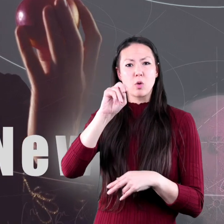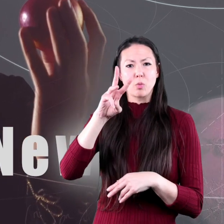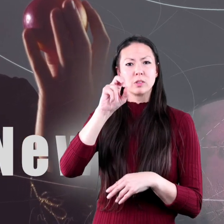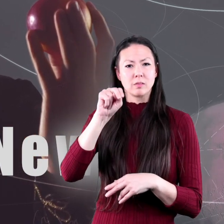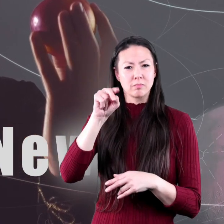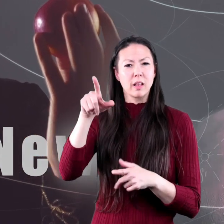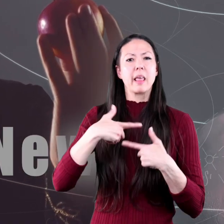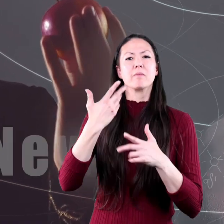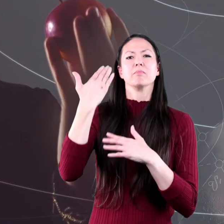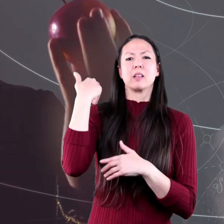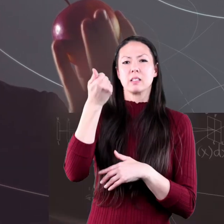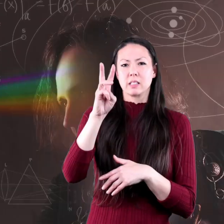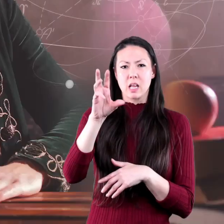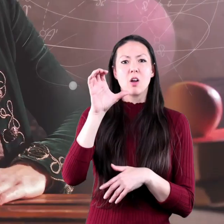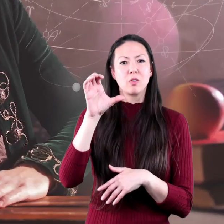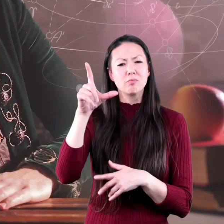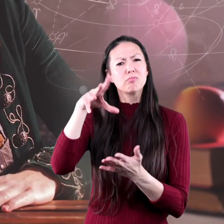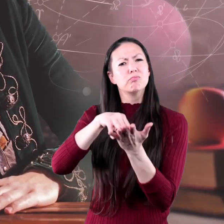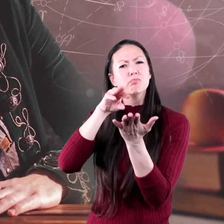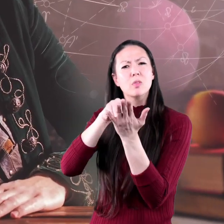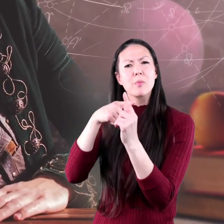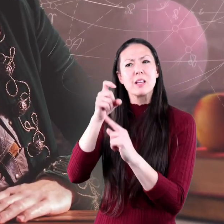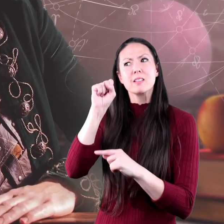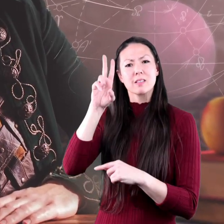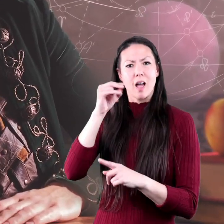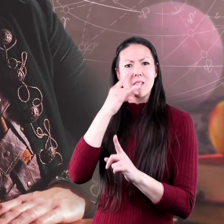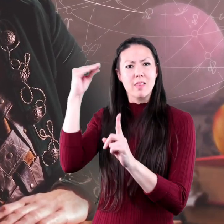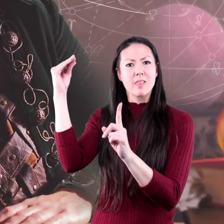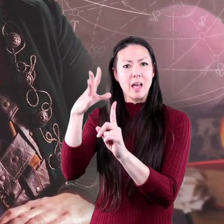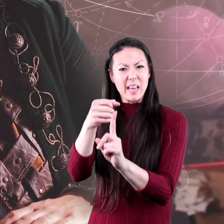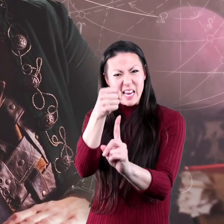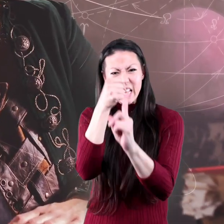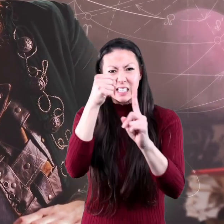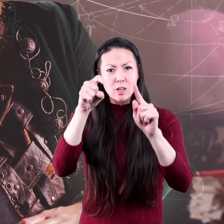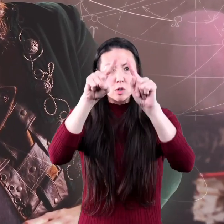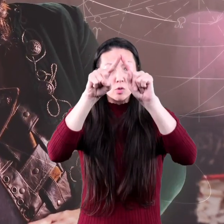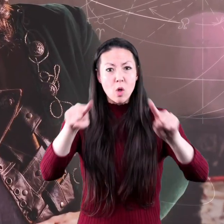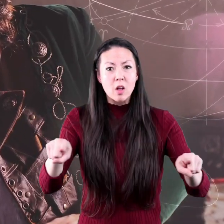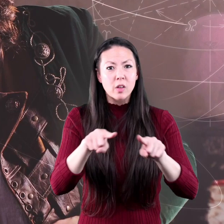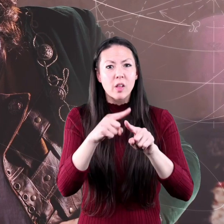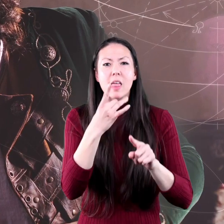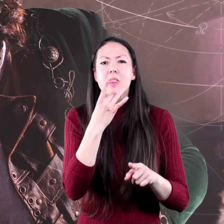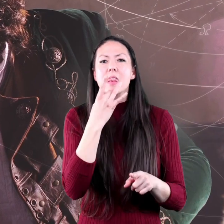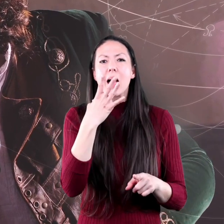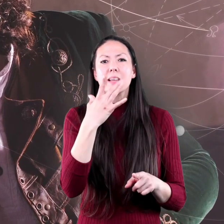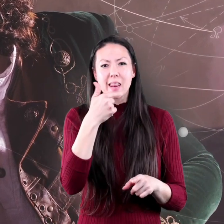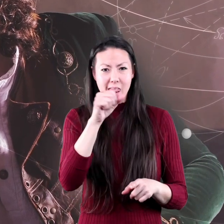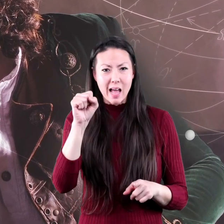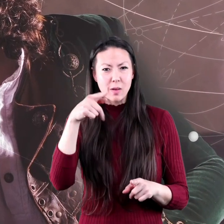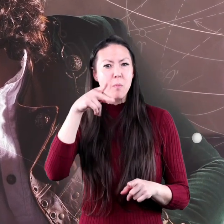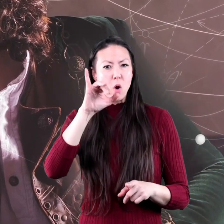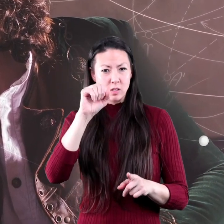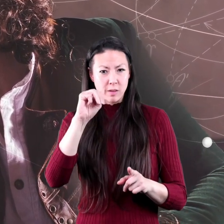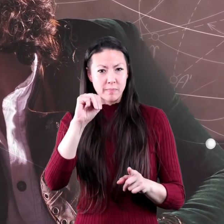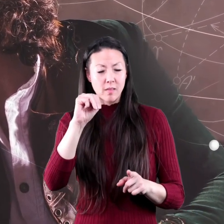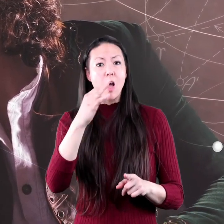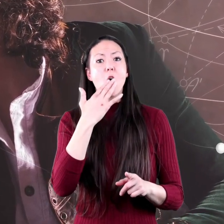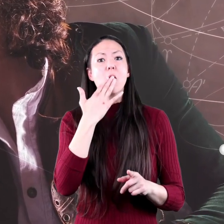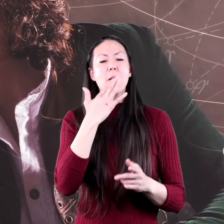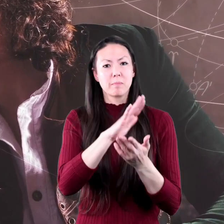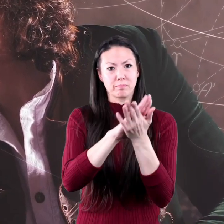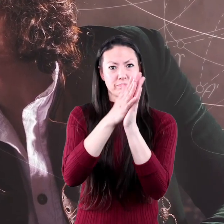who lived in the 1600s, learned that when sunlight hits a triangular glass prism, colors become visible.